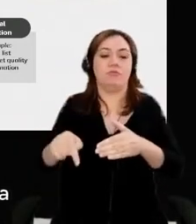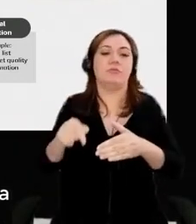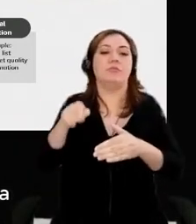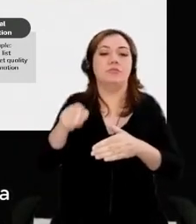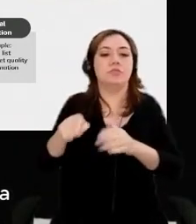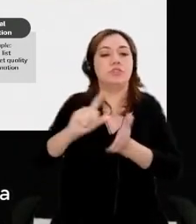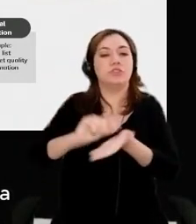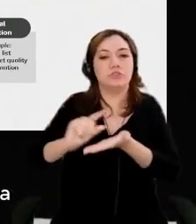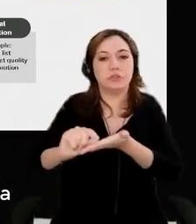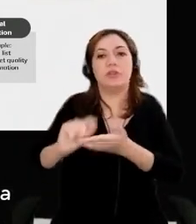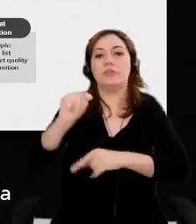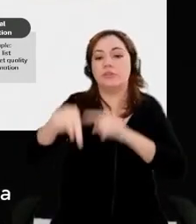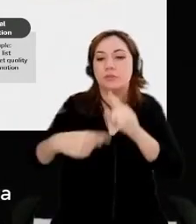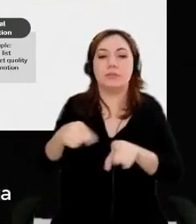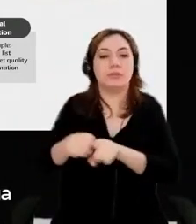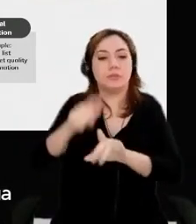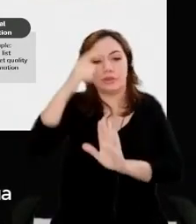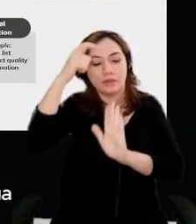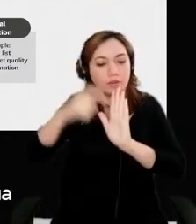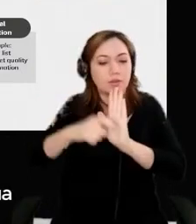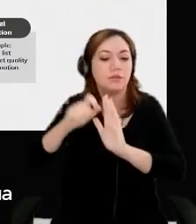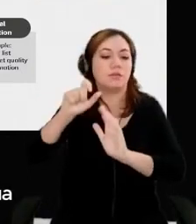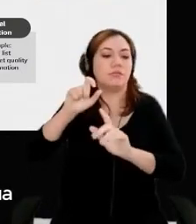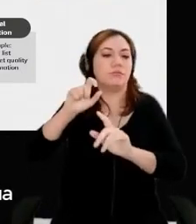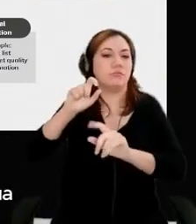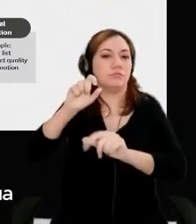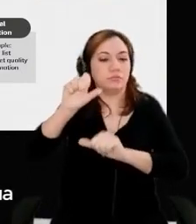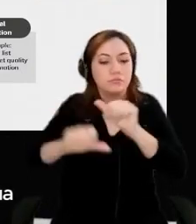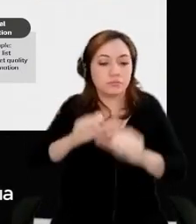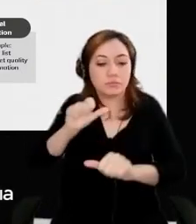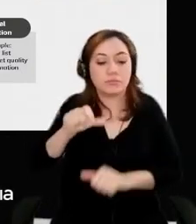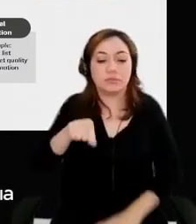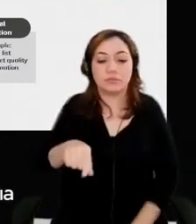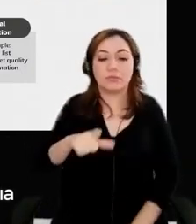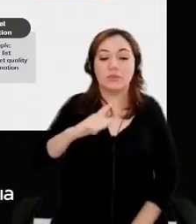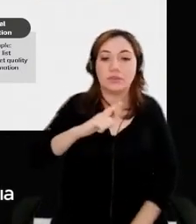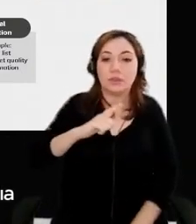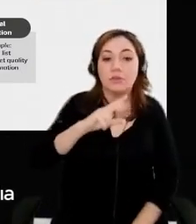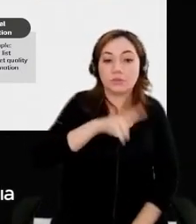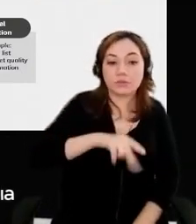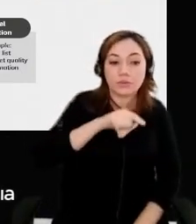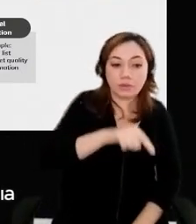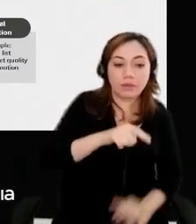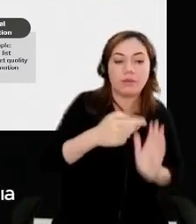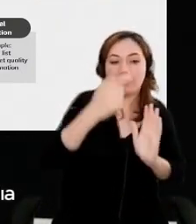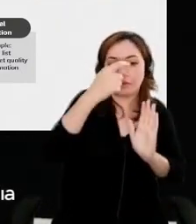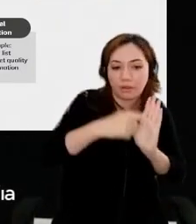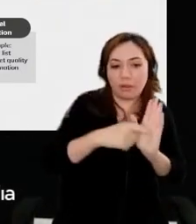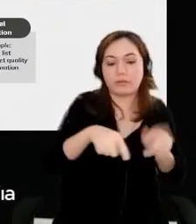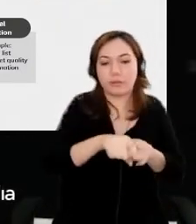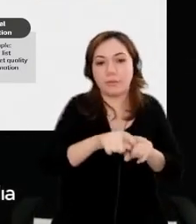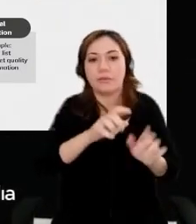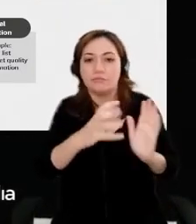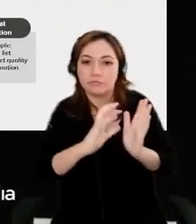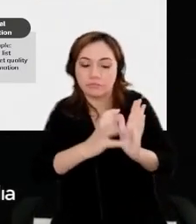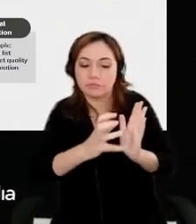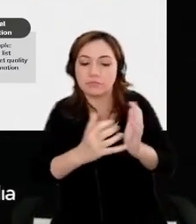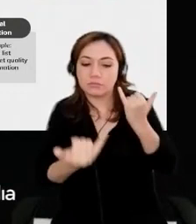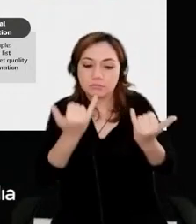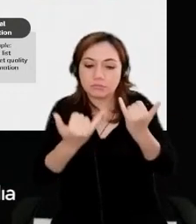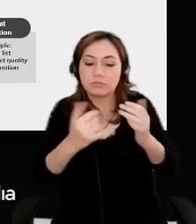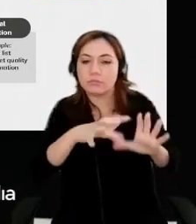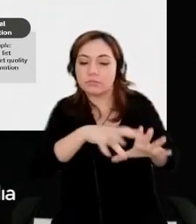We're using and leveraging AI and data across the whole value chain,